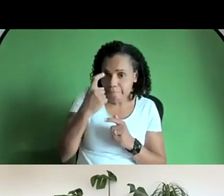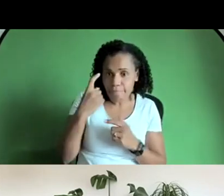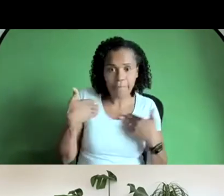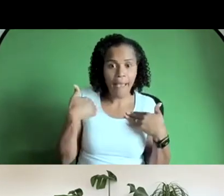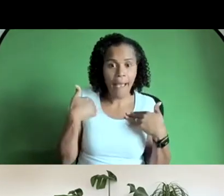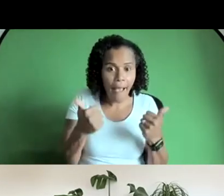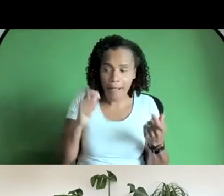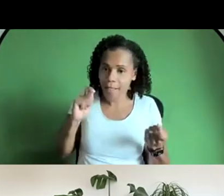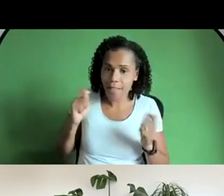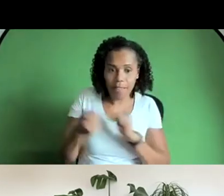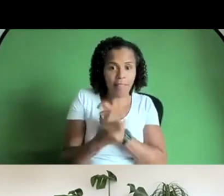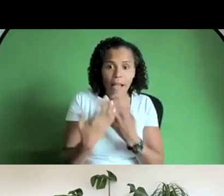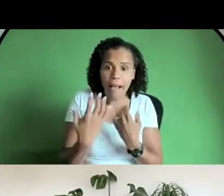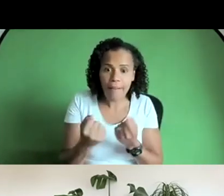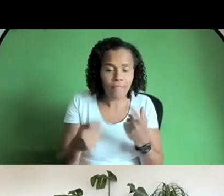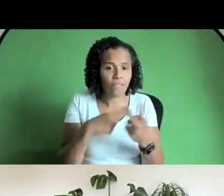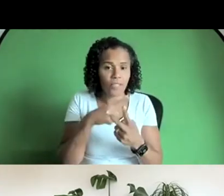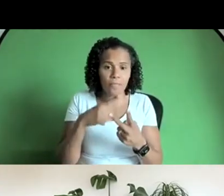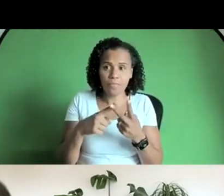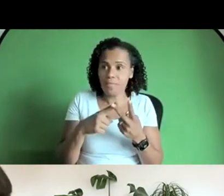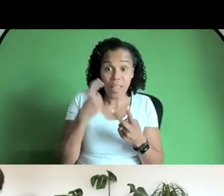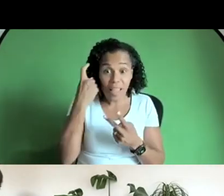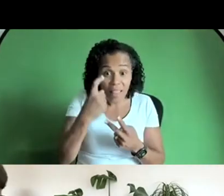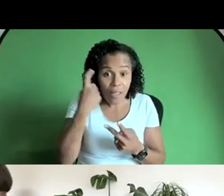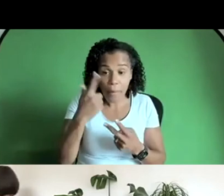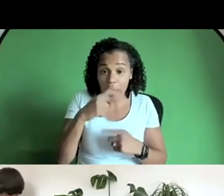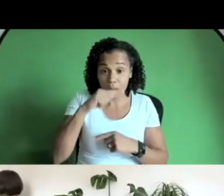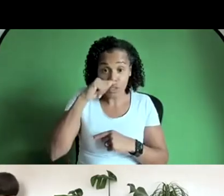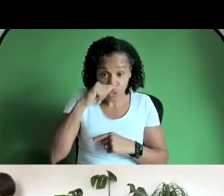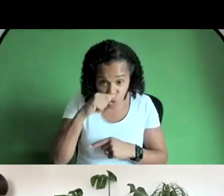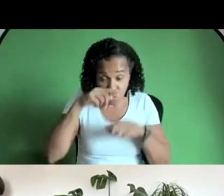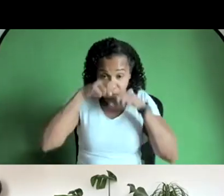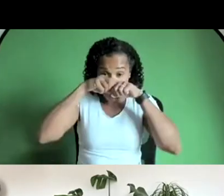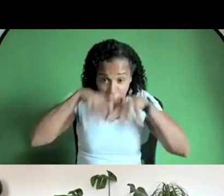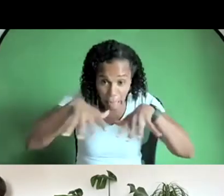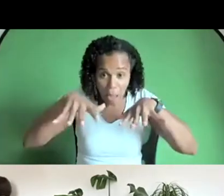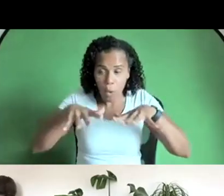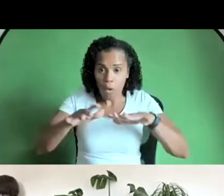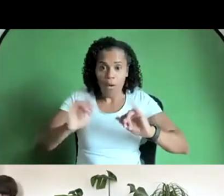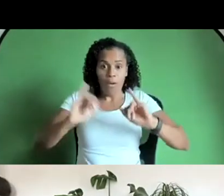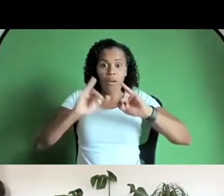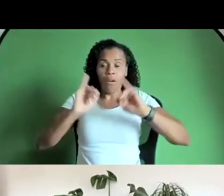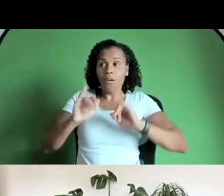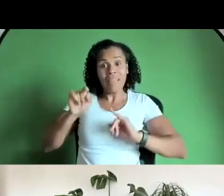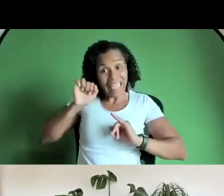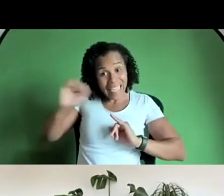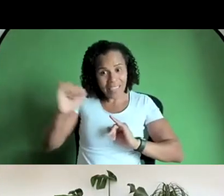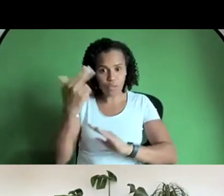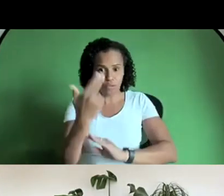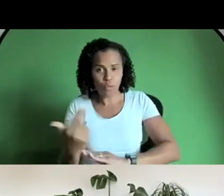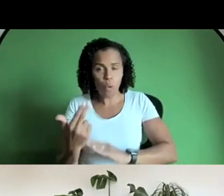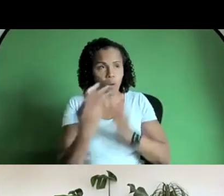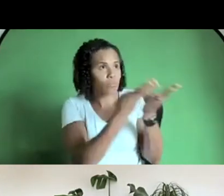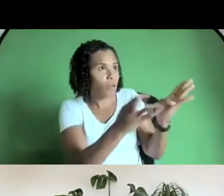and um you know kind of sneezing and all of these kind of images that he uh evokes through his his own experience